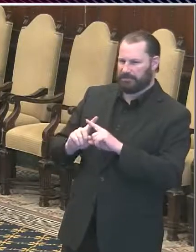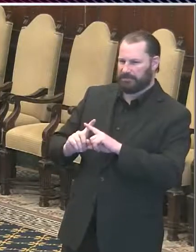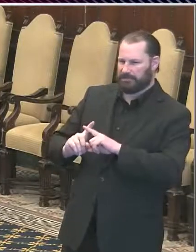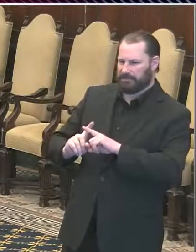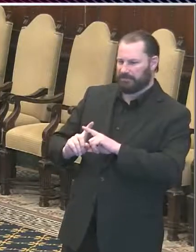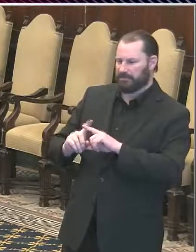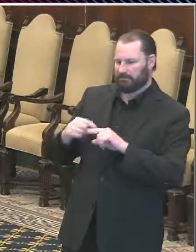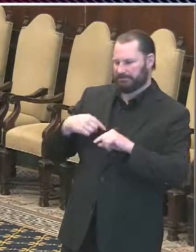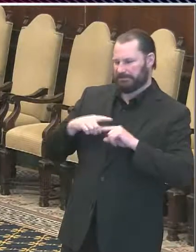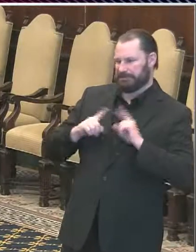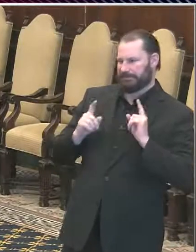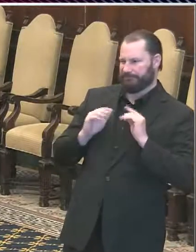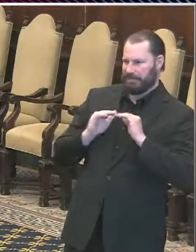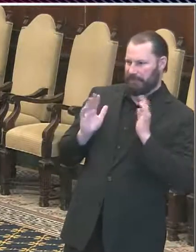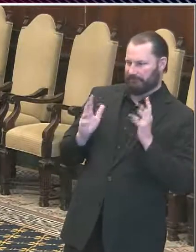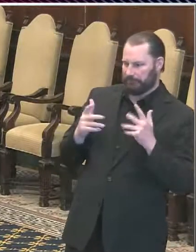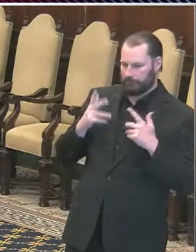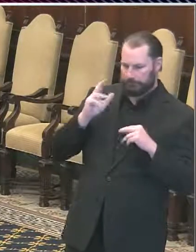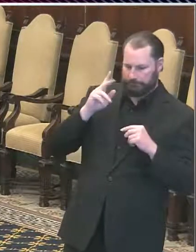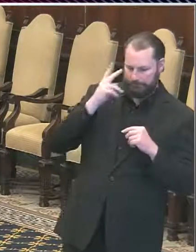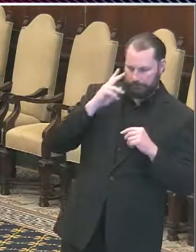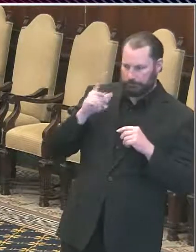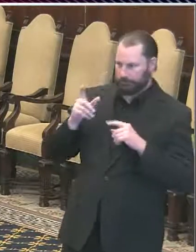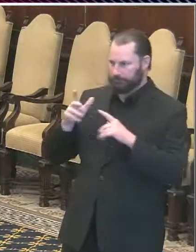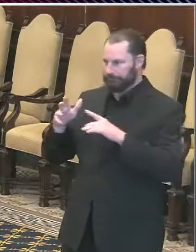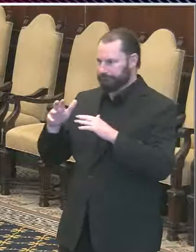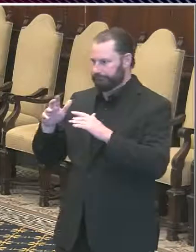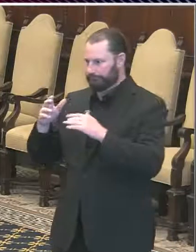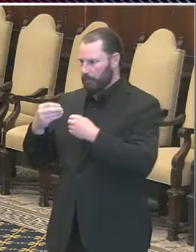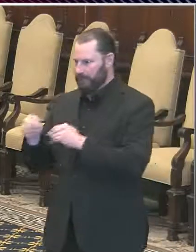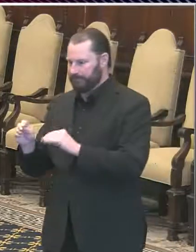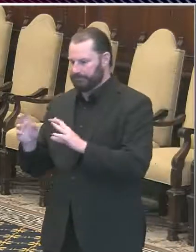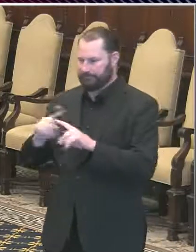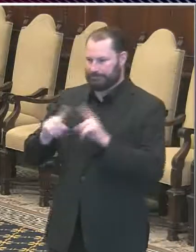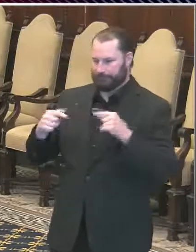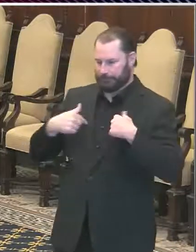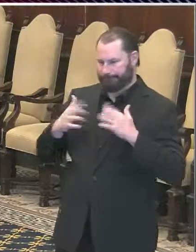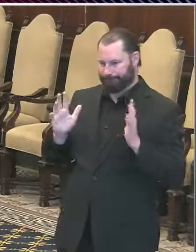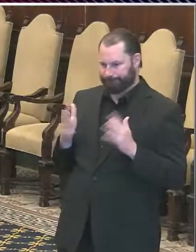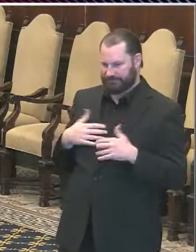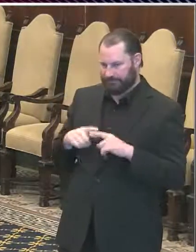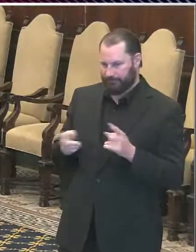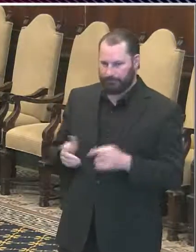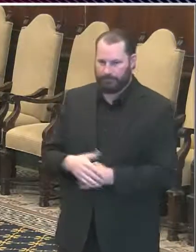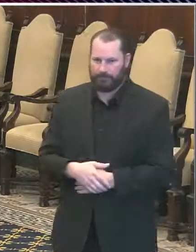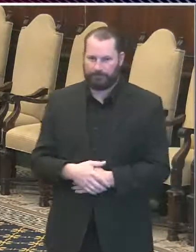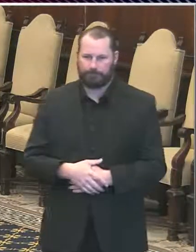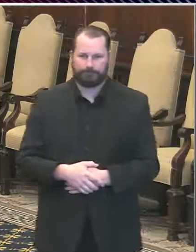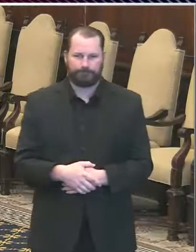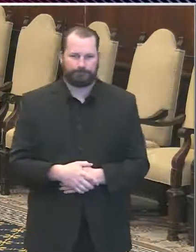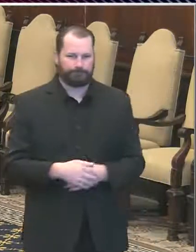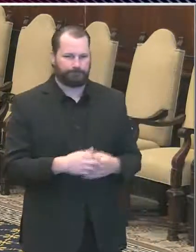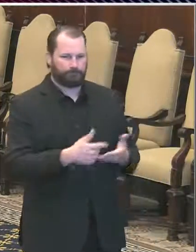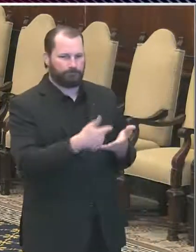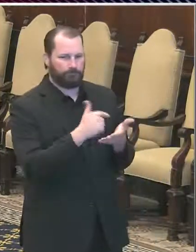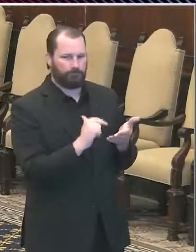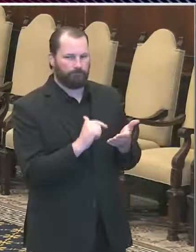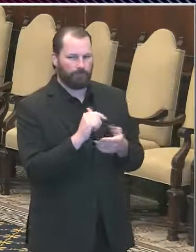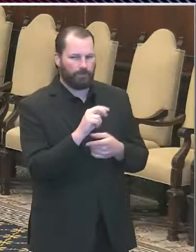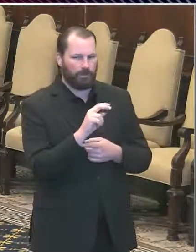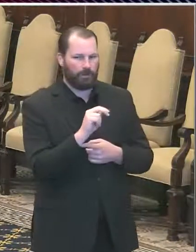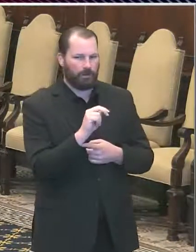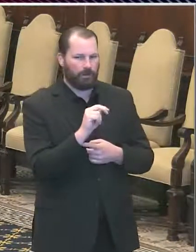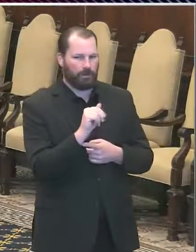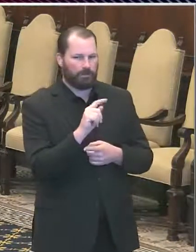Thanks Kennedy. We are going to go to Natasha Brown now with CBS3. Hi. This question is just for